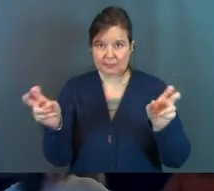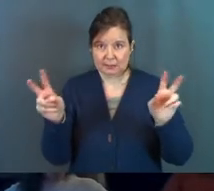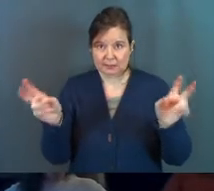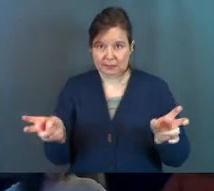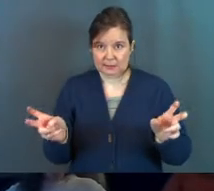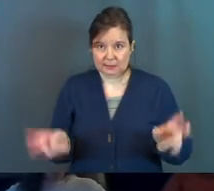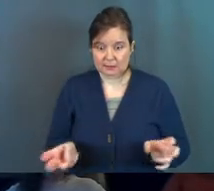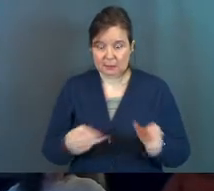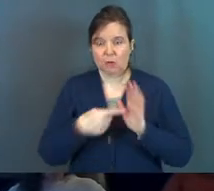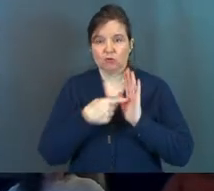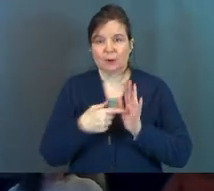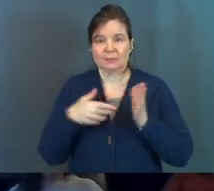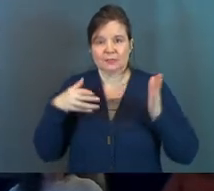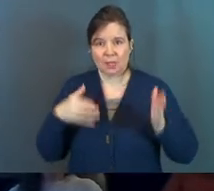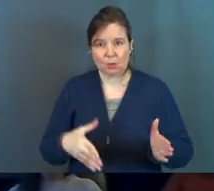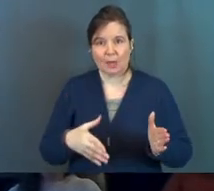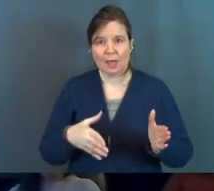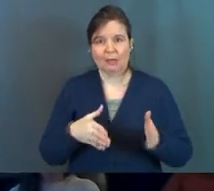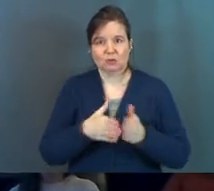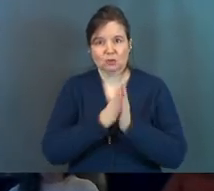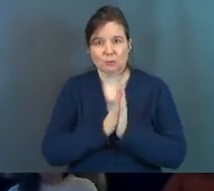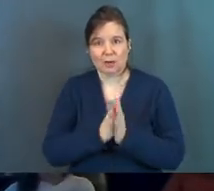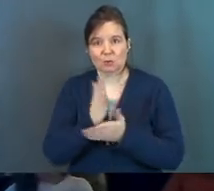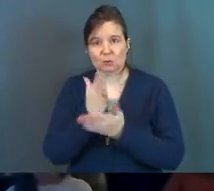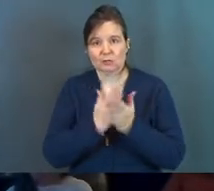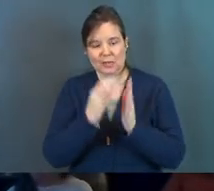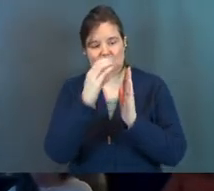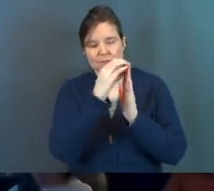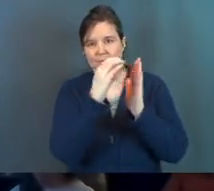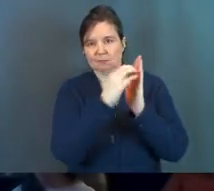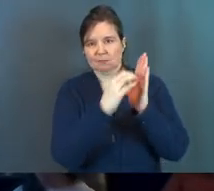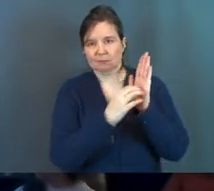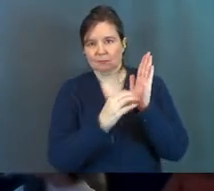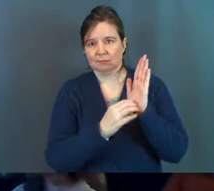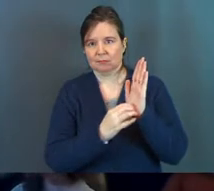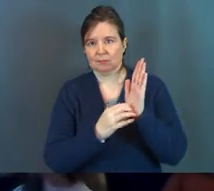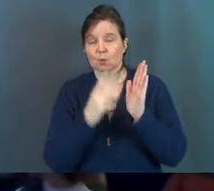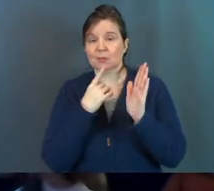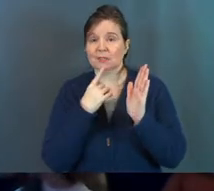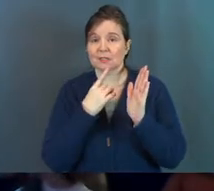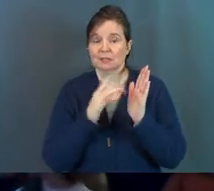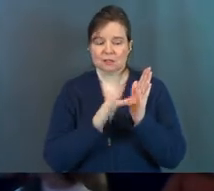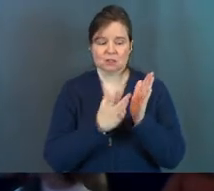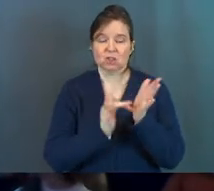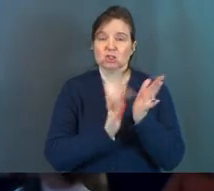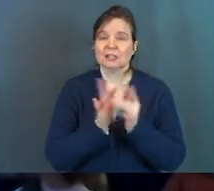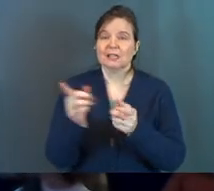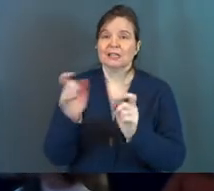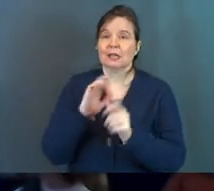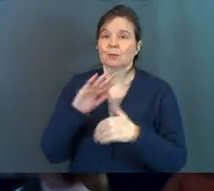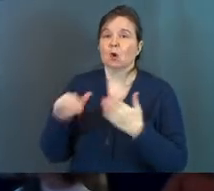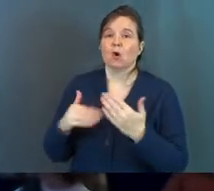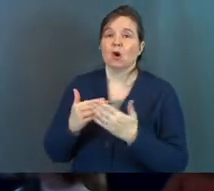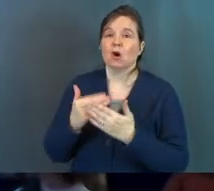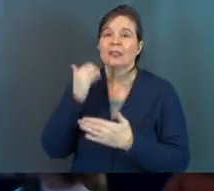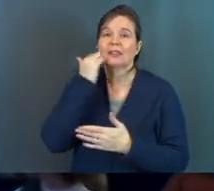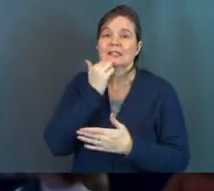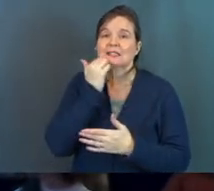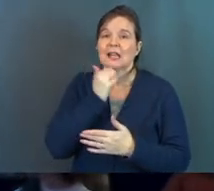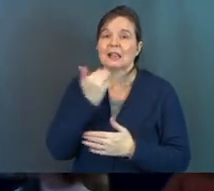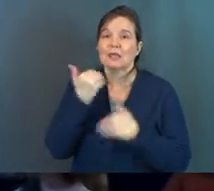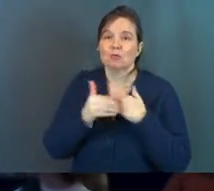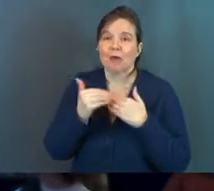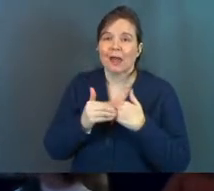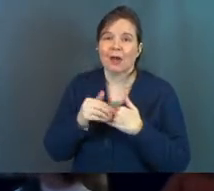is a way to pray. So there's a section on there of your request where you say, Jesus, give me all the daily